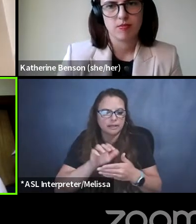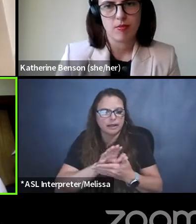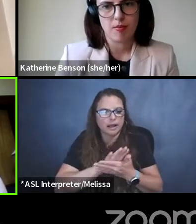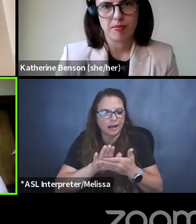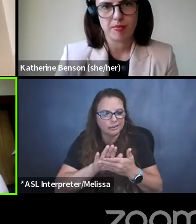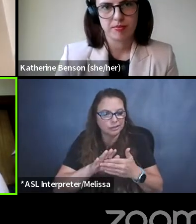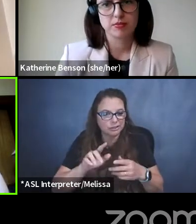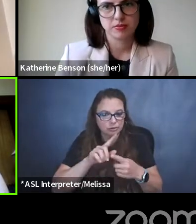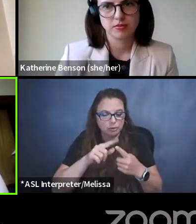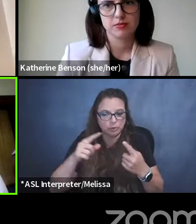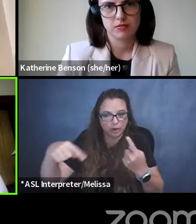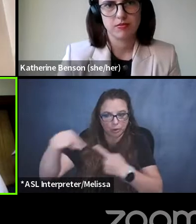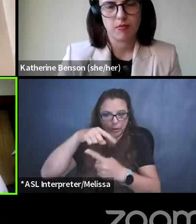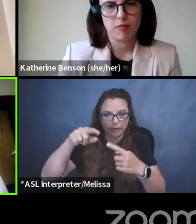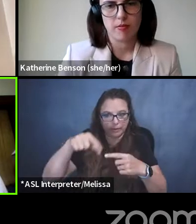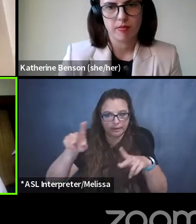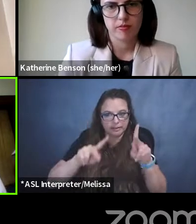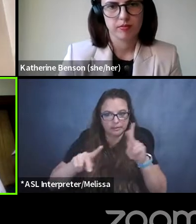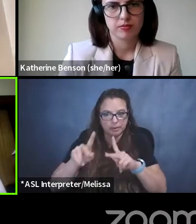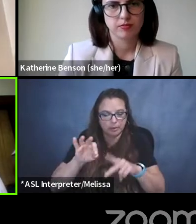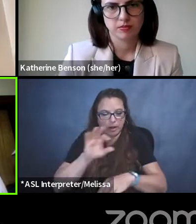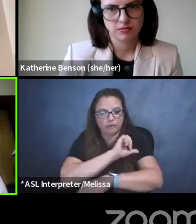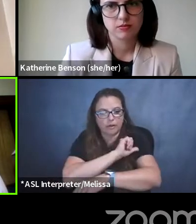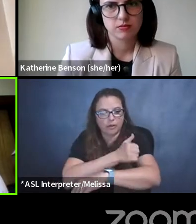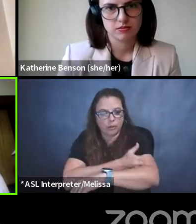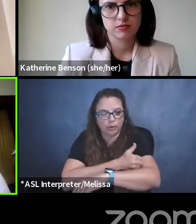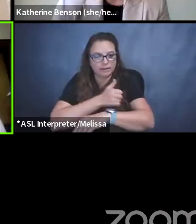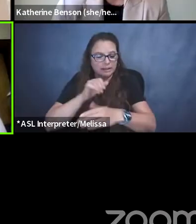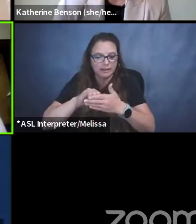figures of authority that haven't been properly reined in yet.